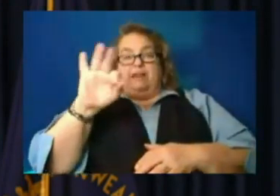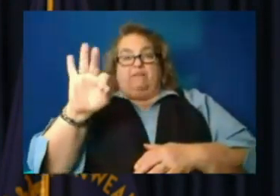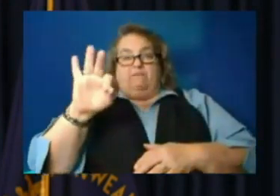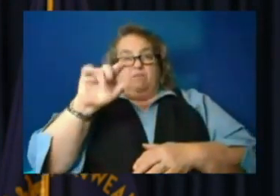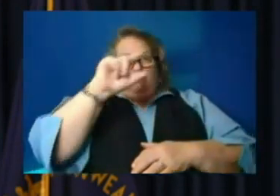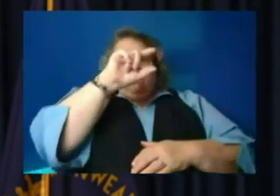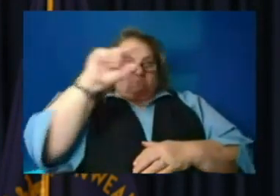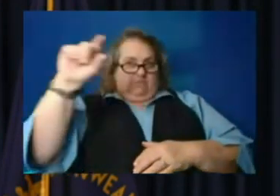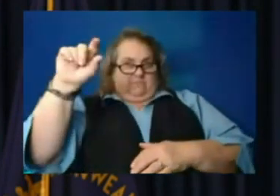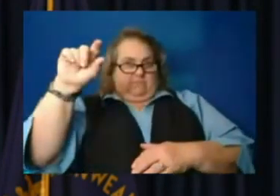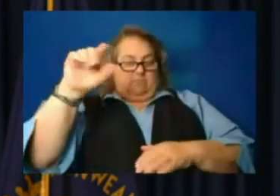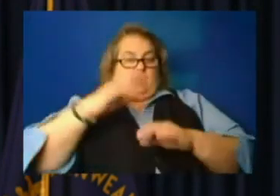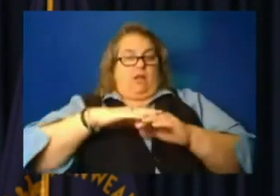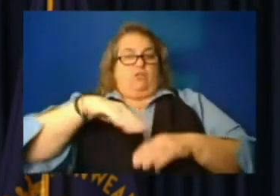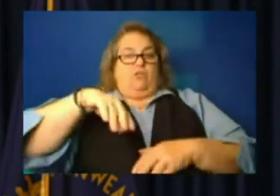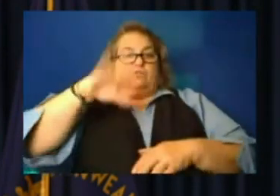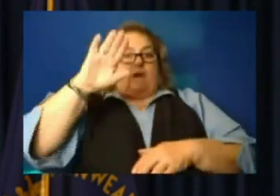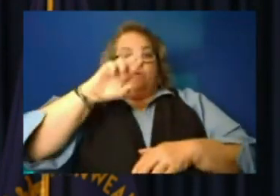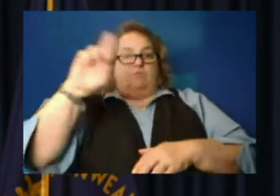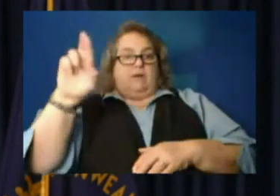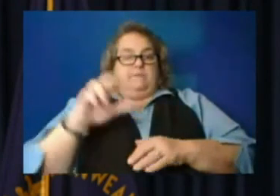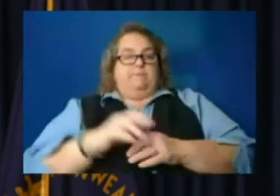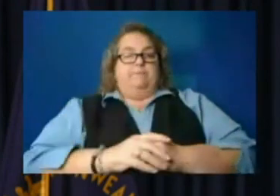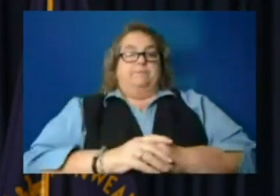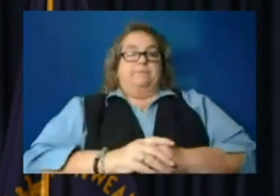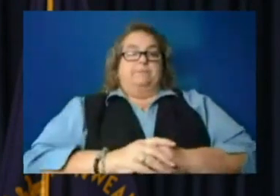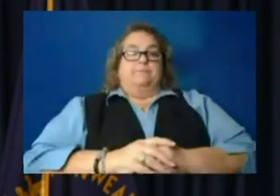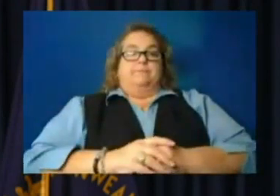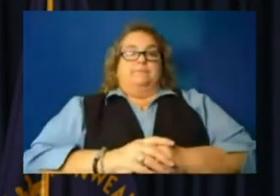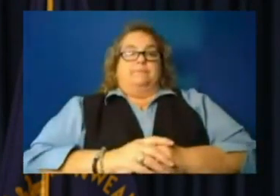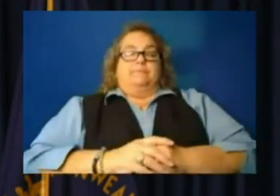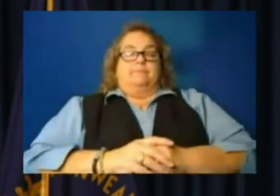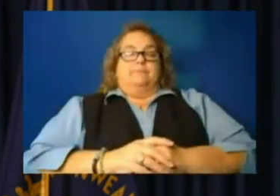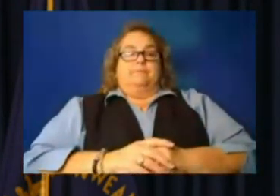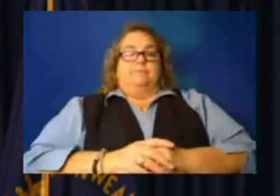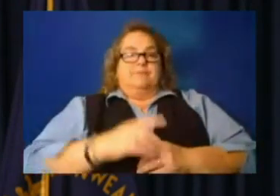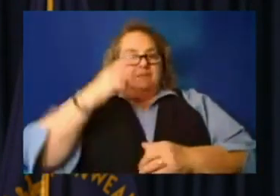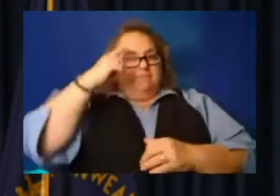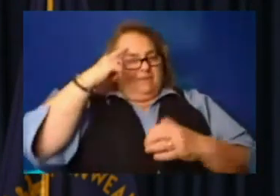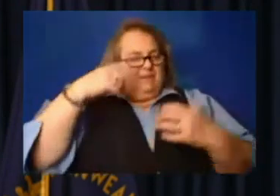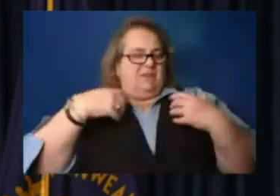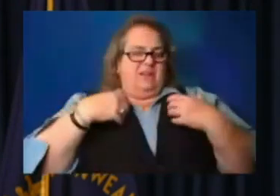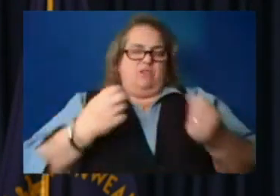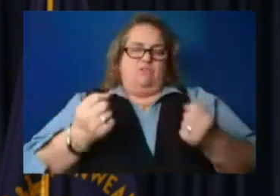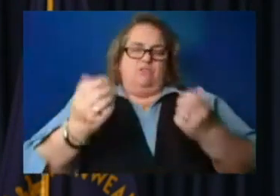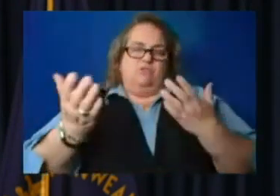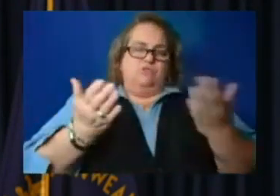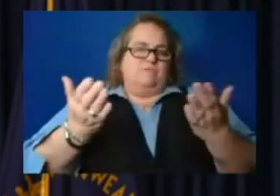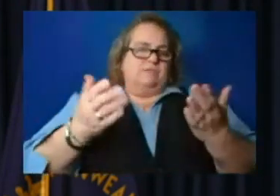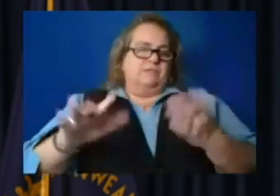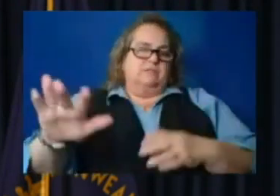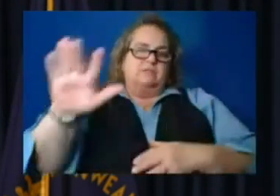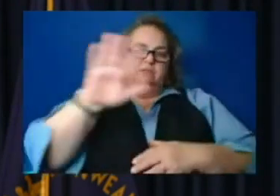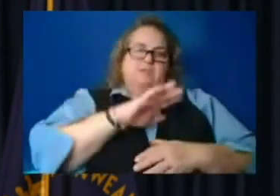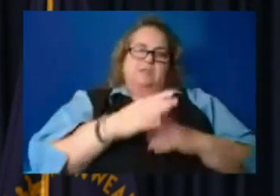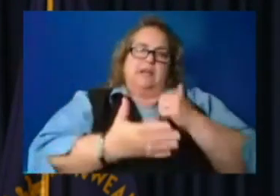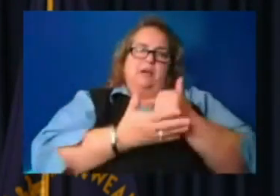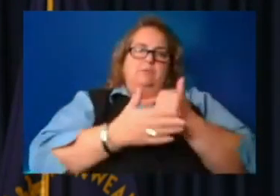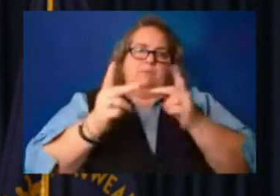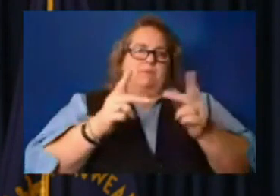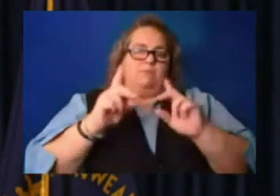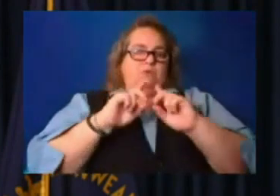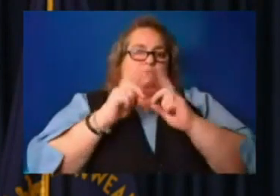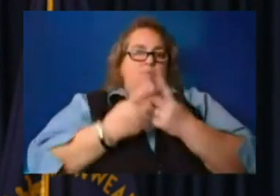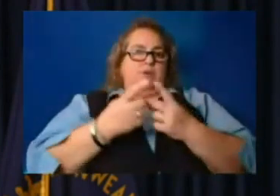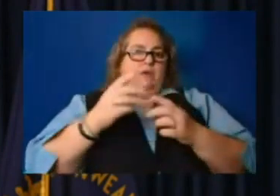Um, getting mental health services out and available to folks. The Department for Behavioral Health Developmental